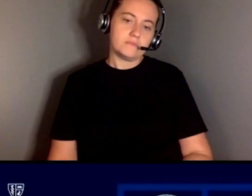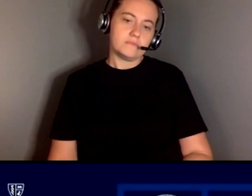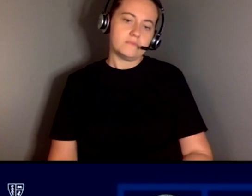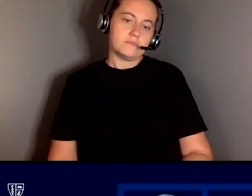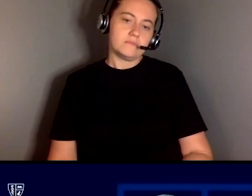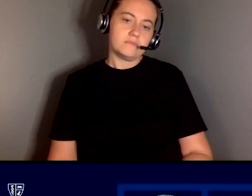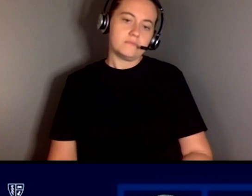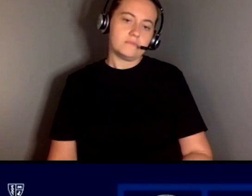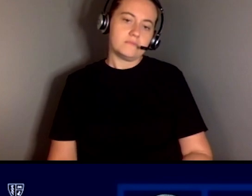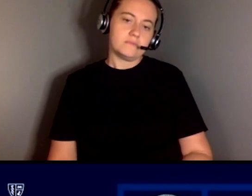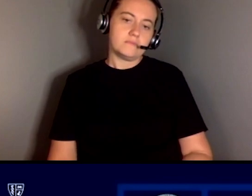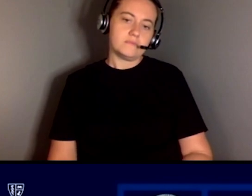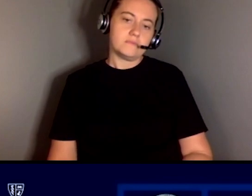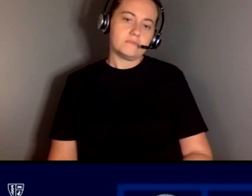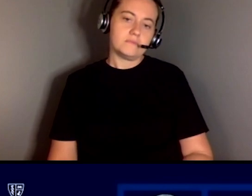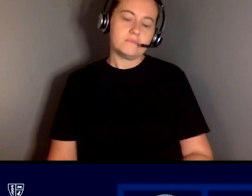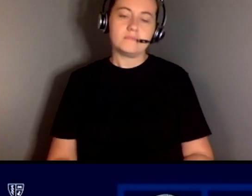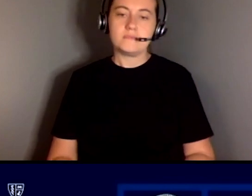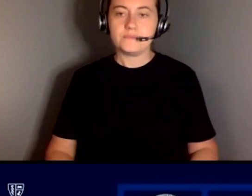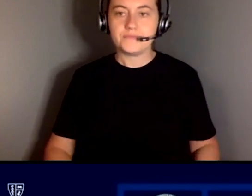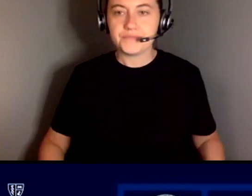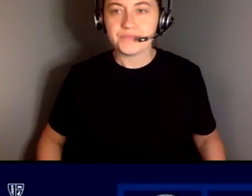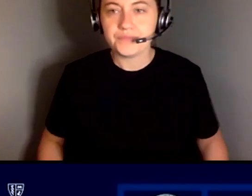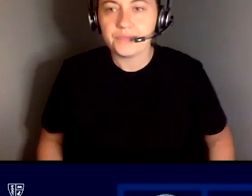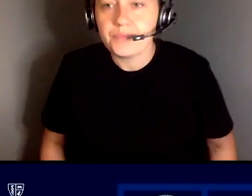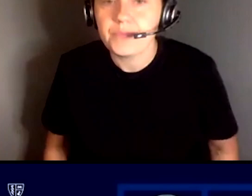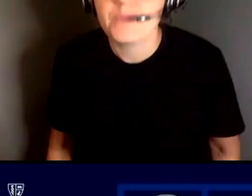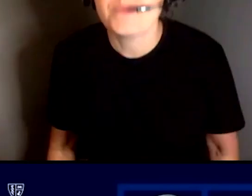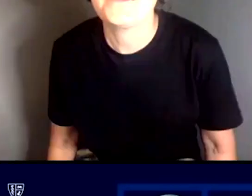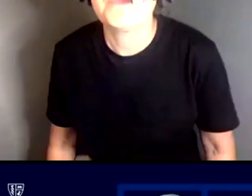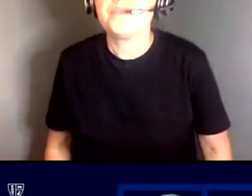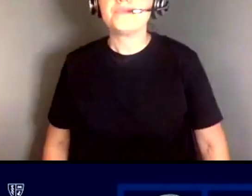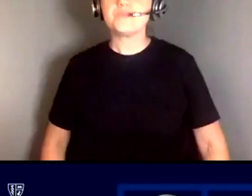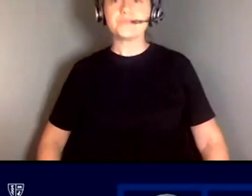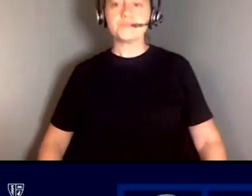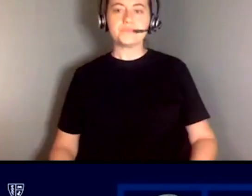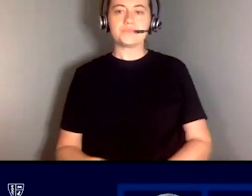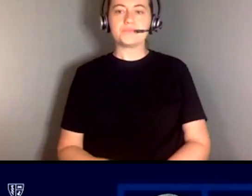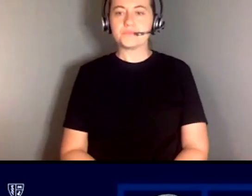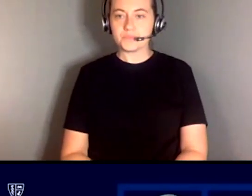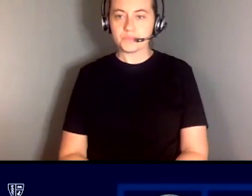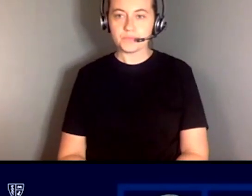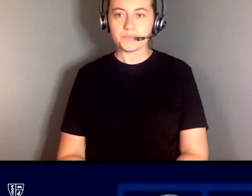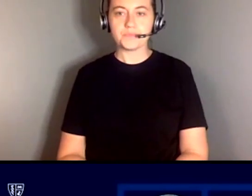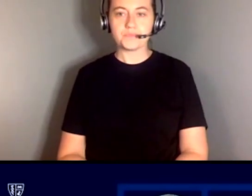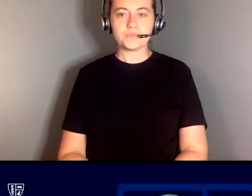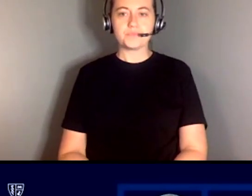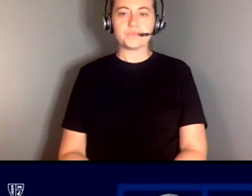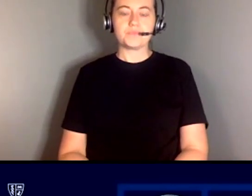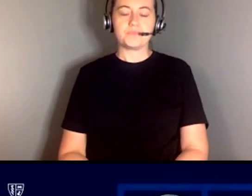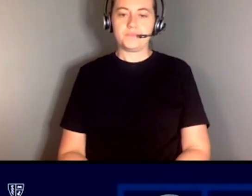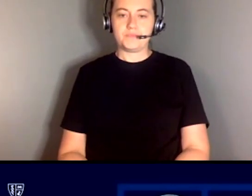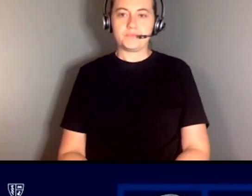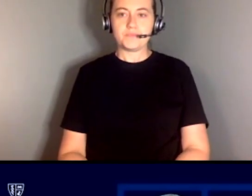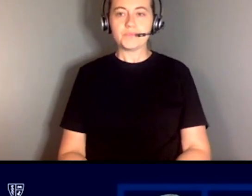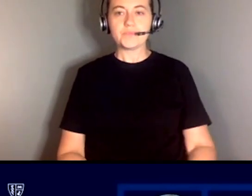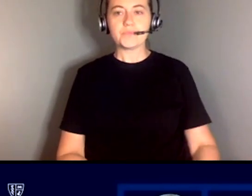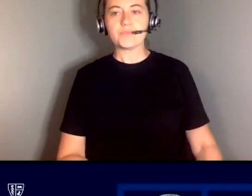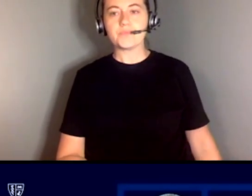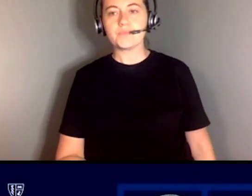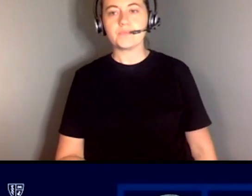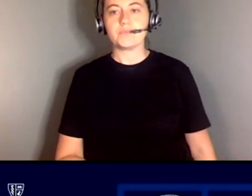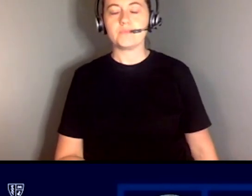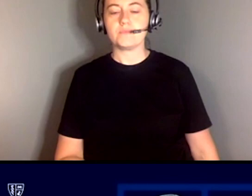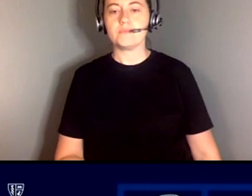tables and chairs movable are we all facing the professor are we able to see each other are there name tags for um